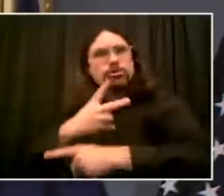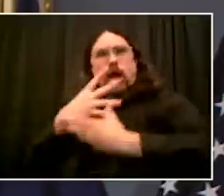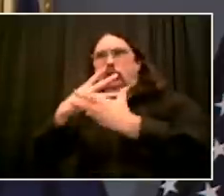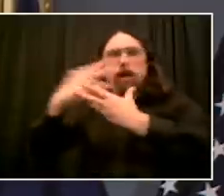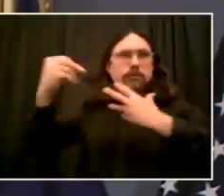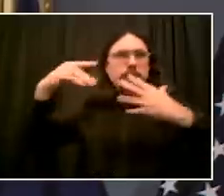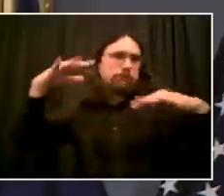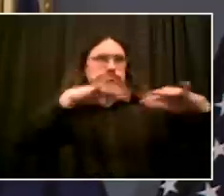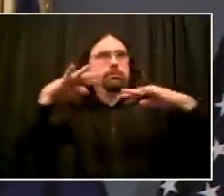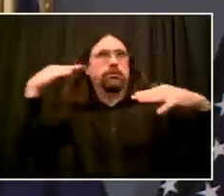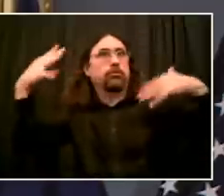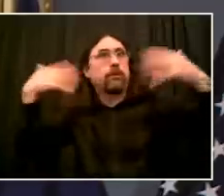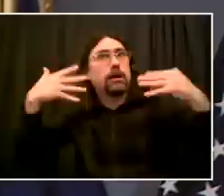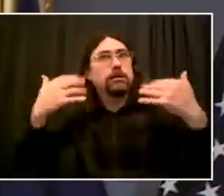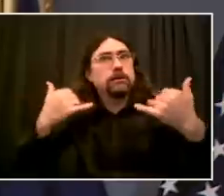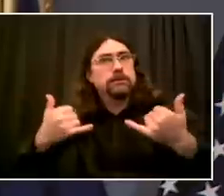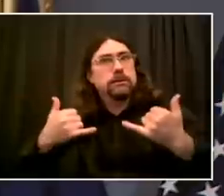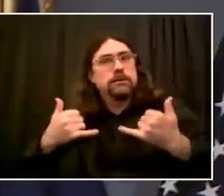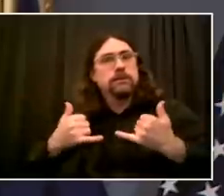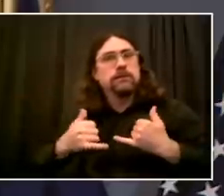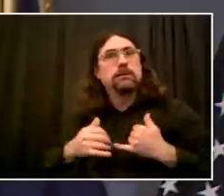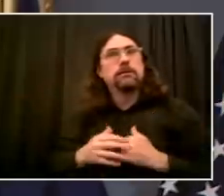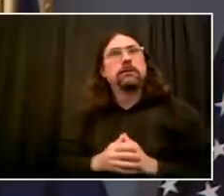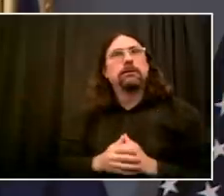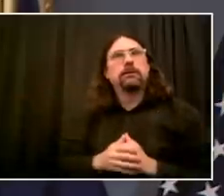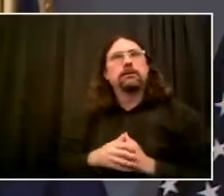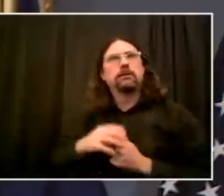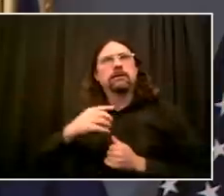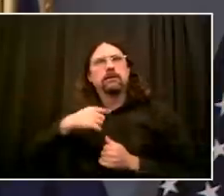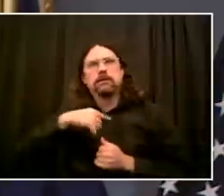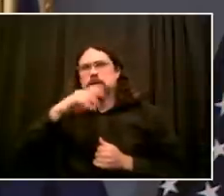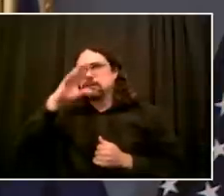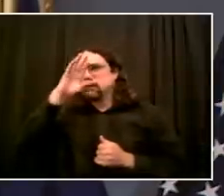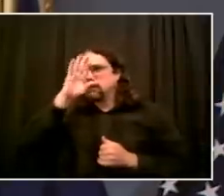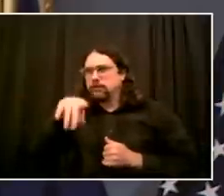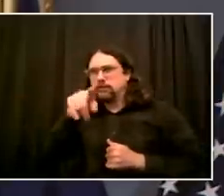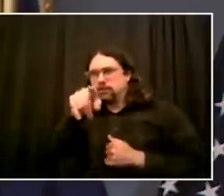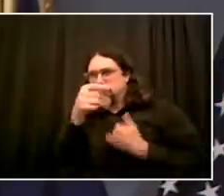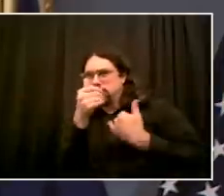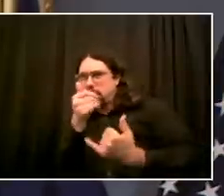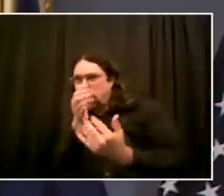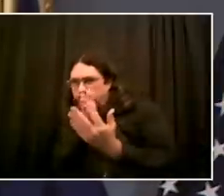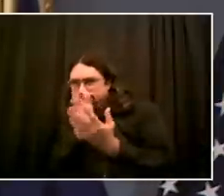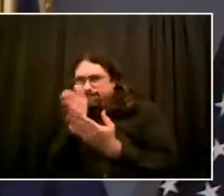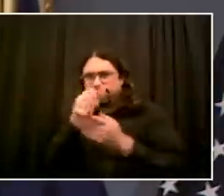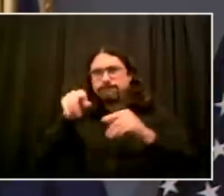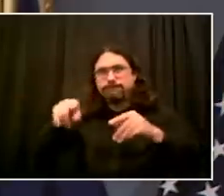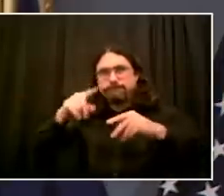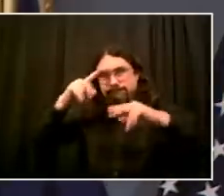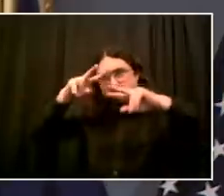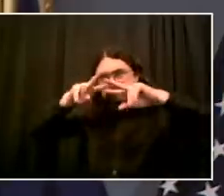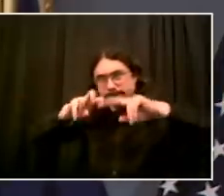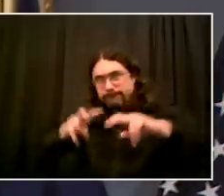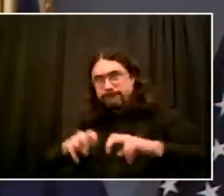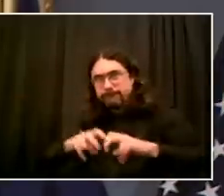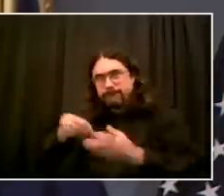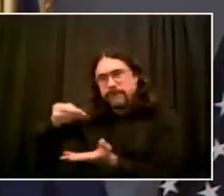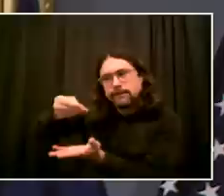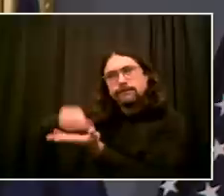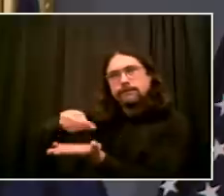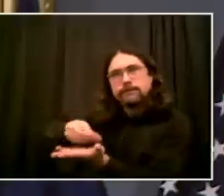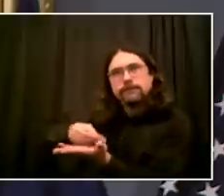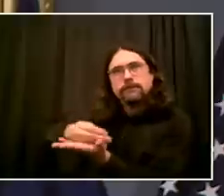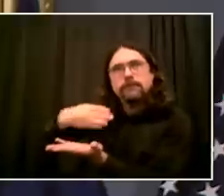Does this affect how you guys are going forward with the budget and saying, well, what can we do to.